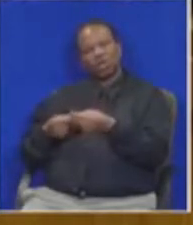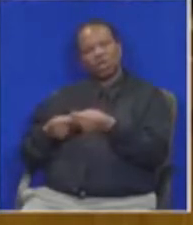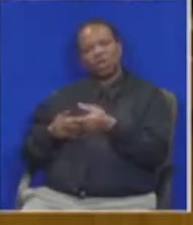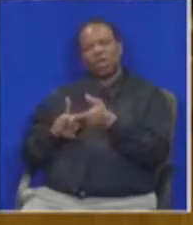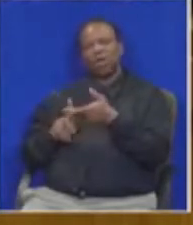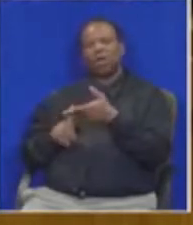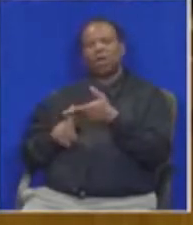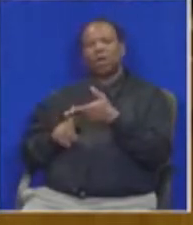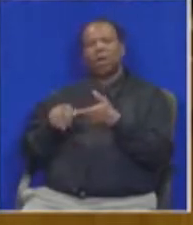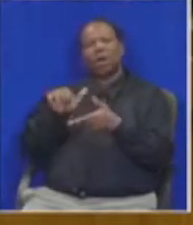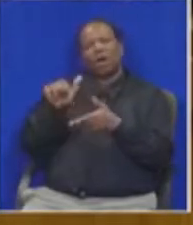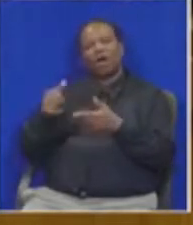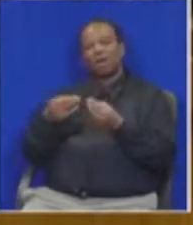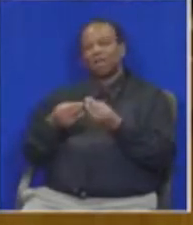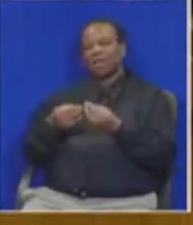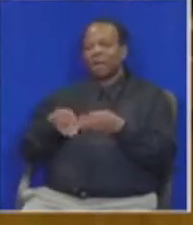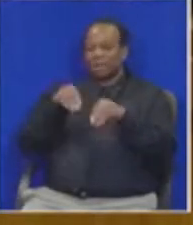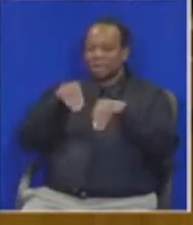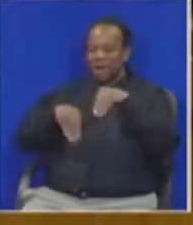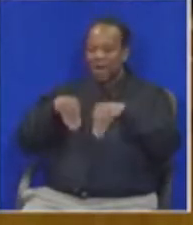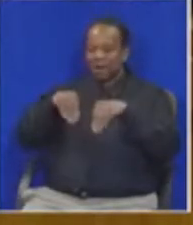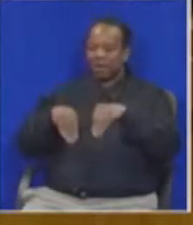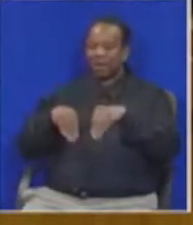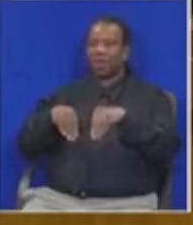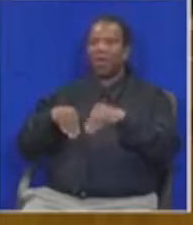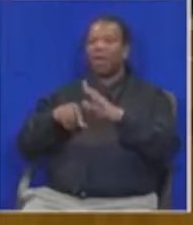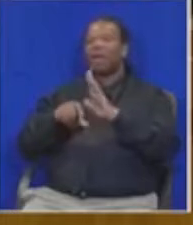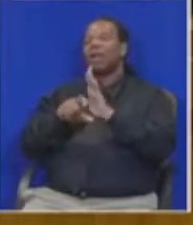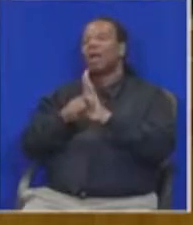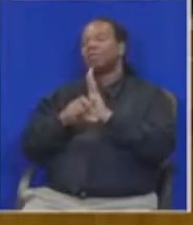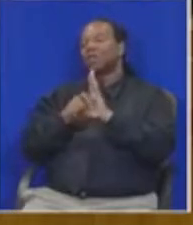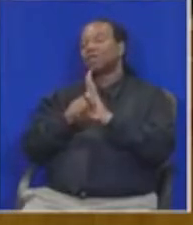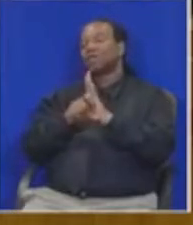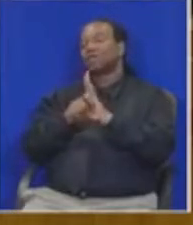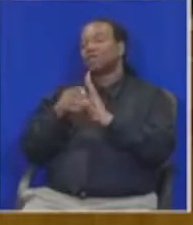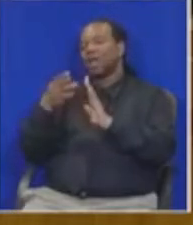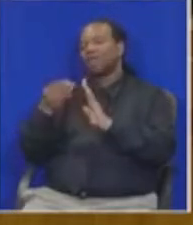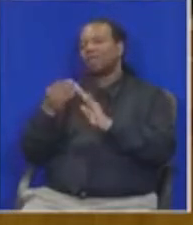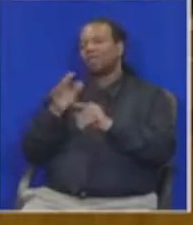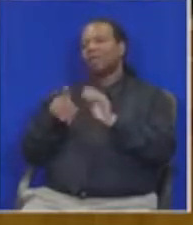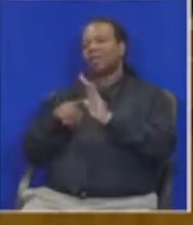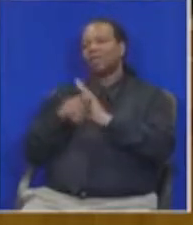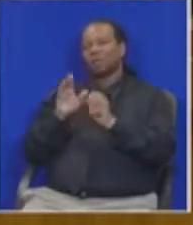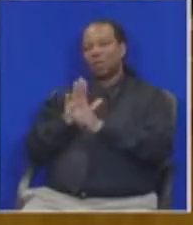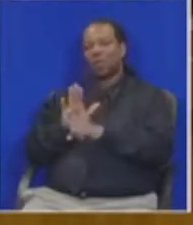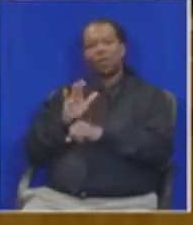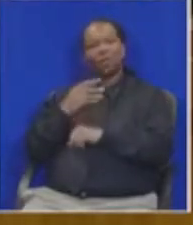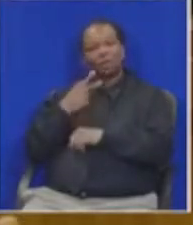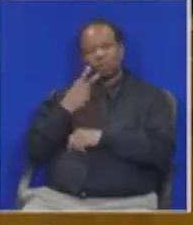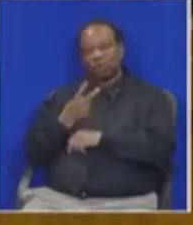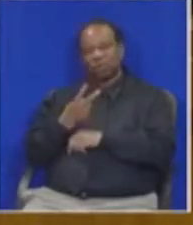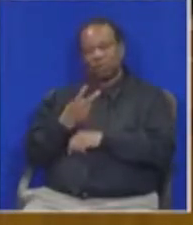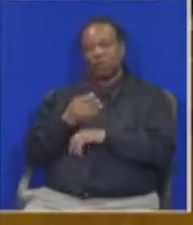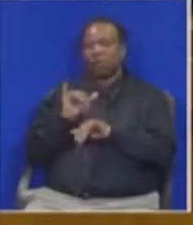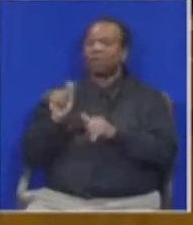prospecting and mining licenses has had on the mining industry. These steps resulted in an outcry from both